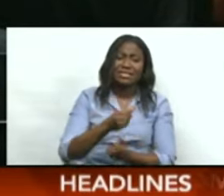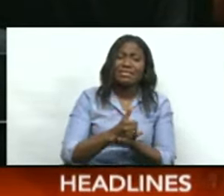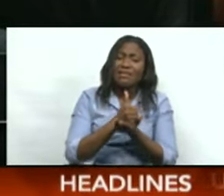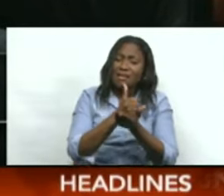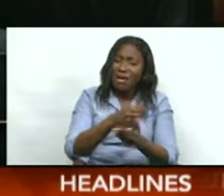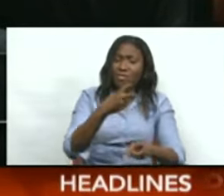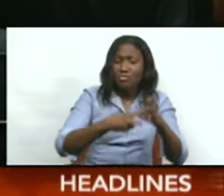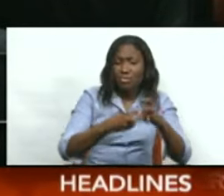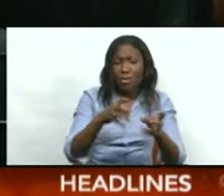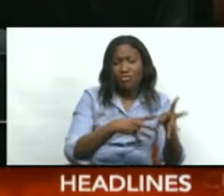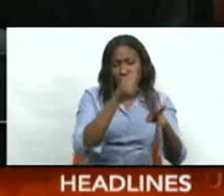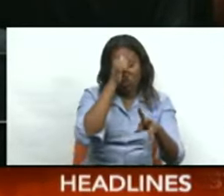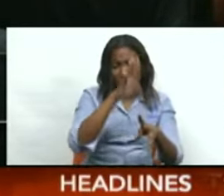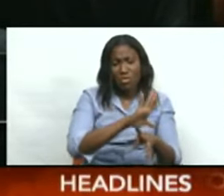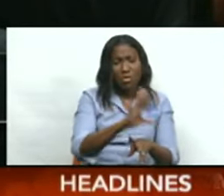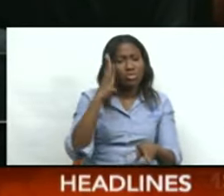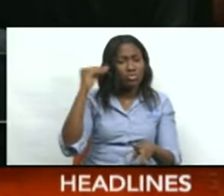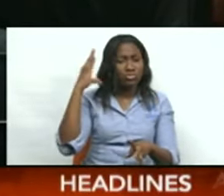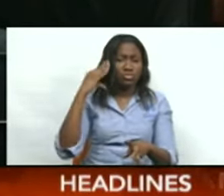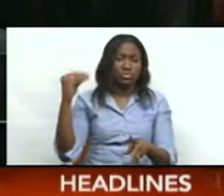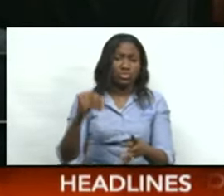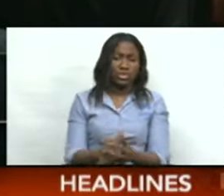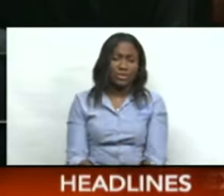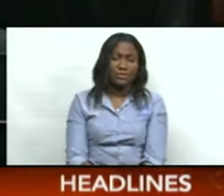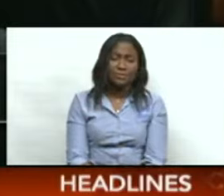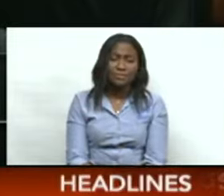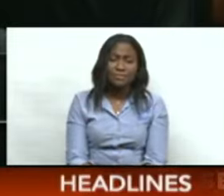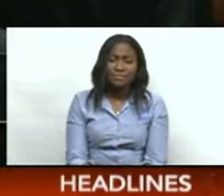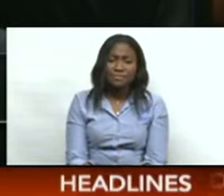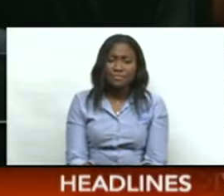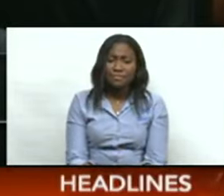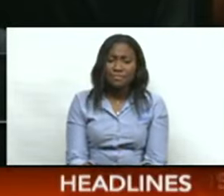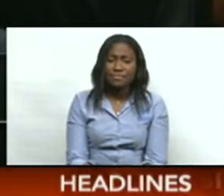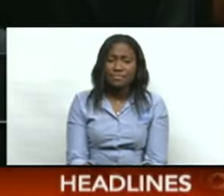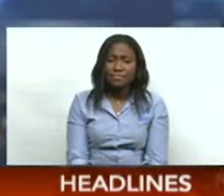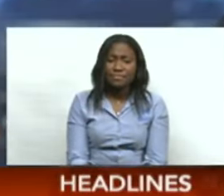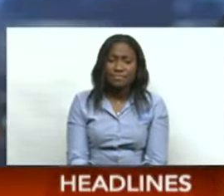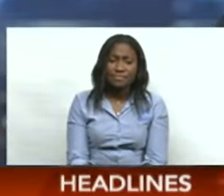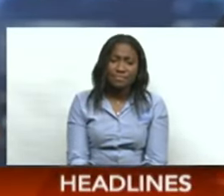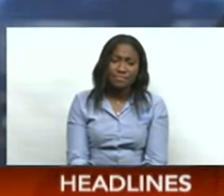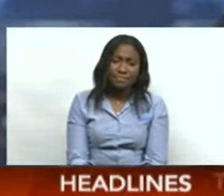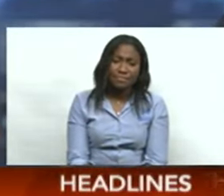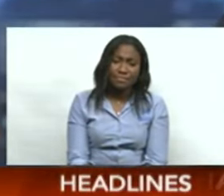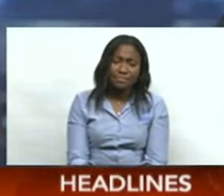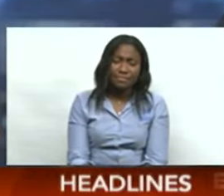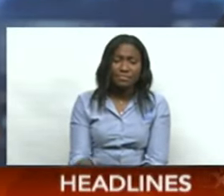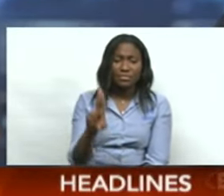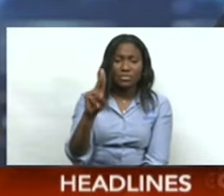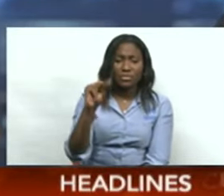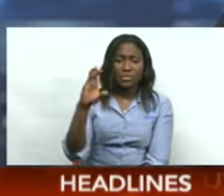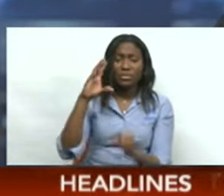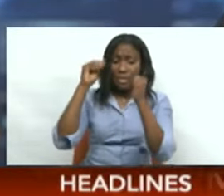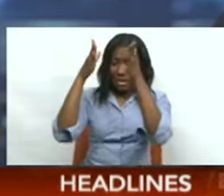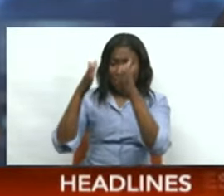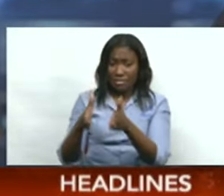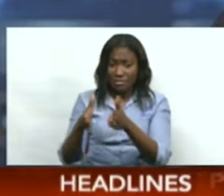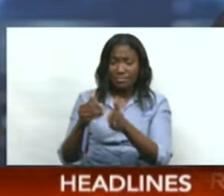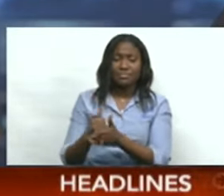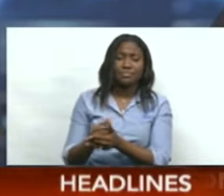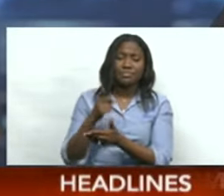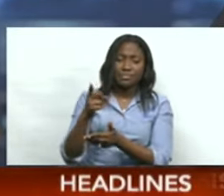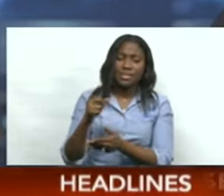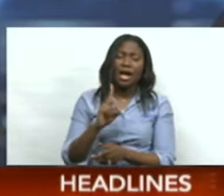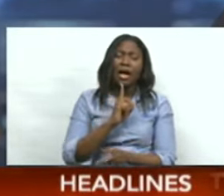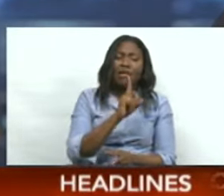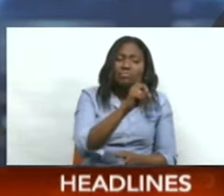difficulties that this particular group might have found itself unfortunately in. While opposition MP Dr. Rudel Munilal attempted